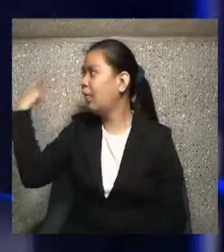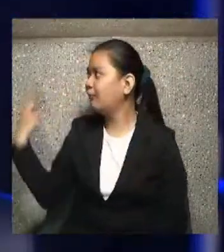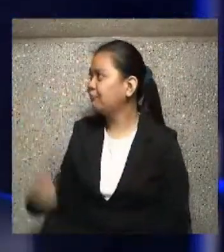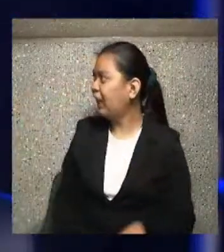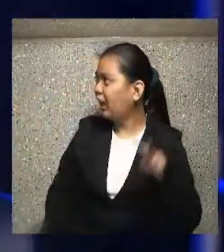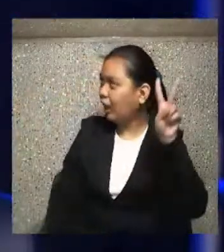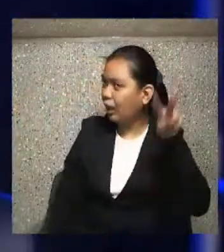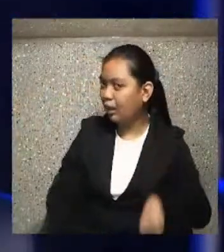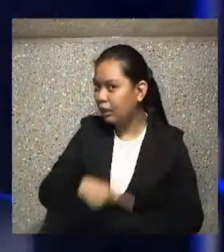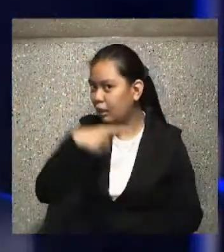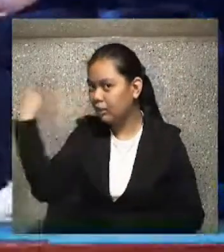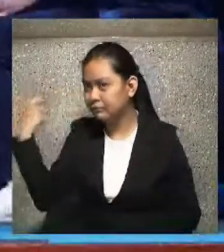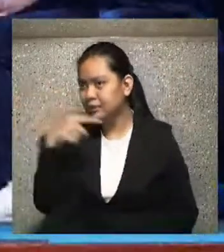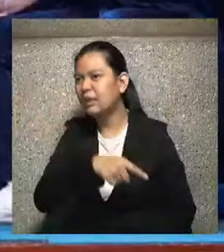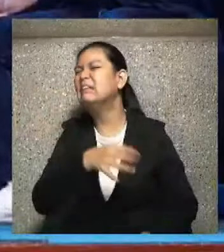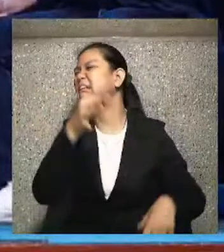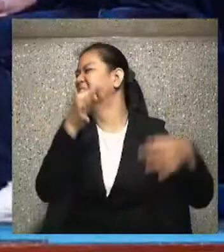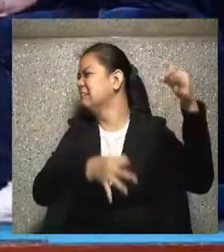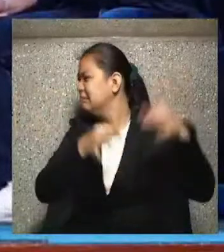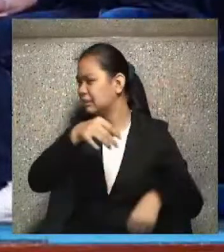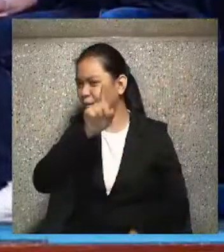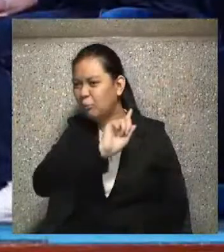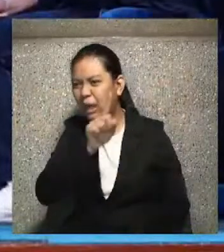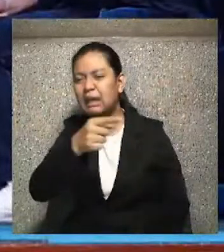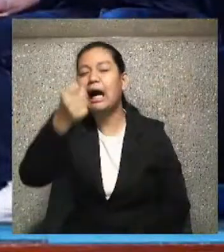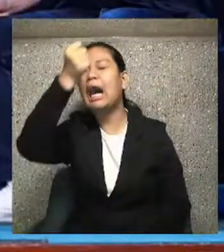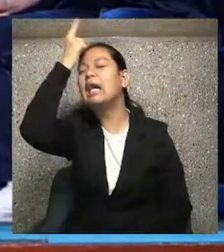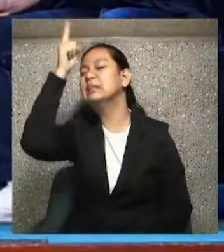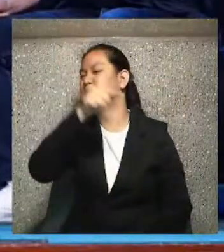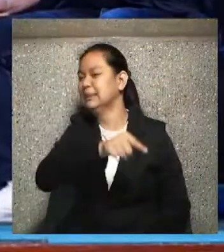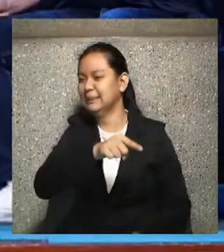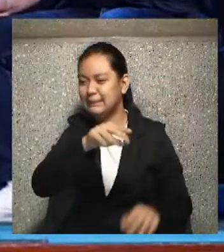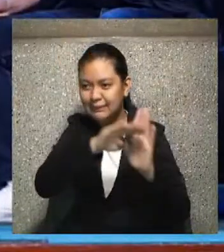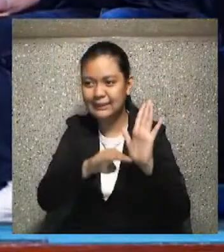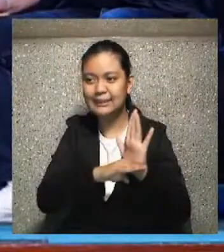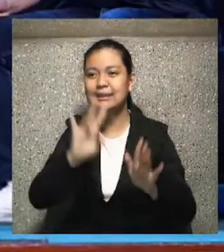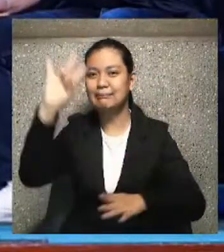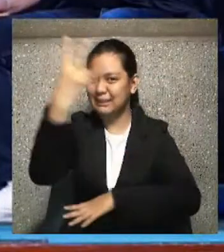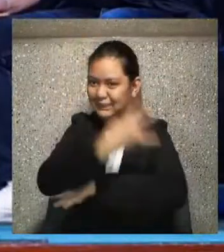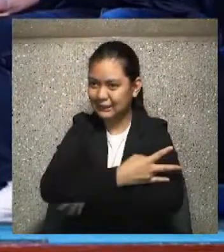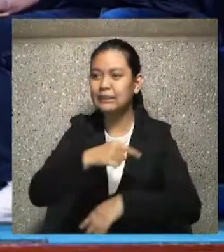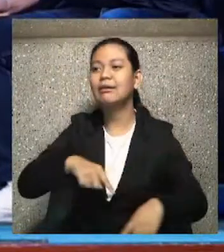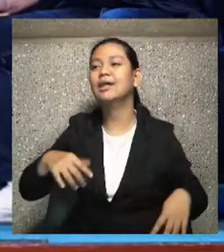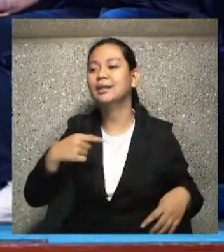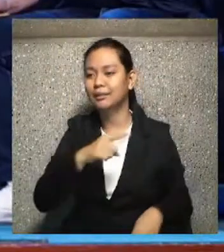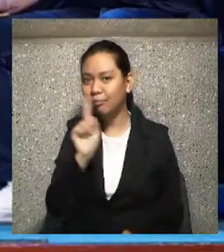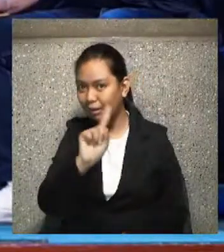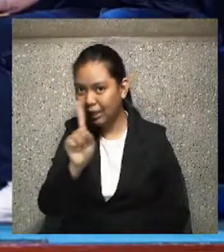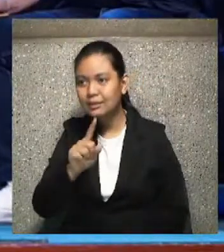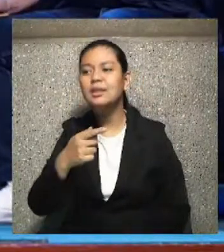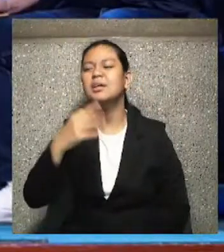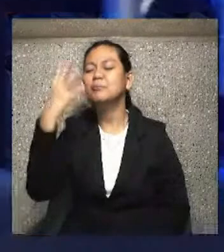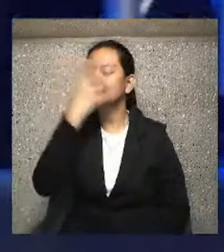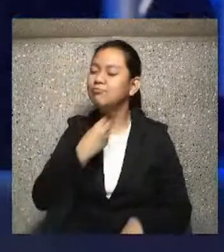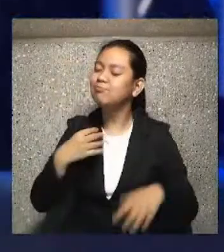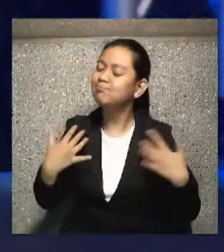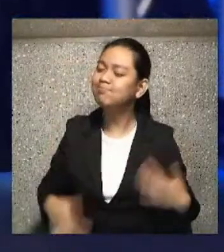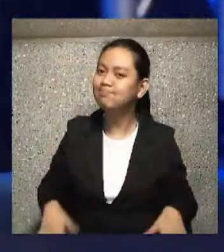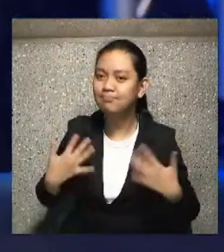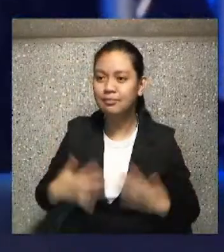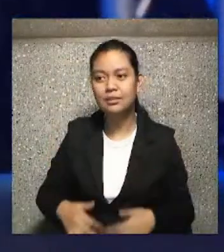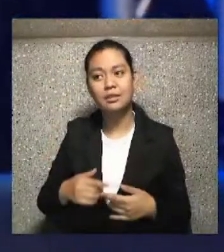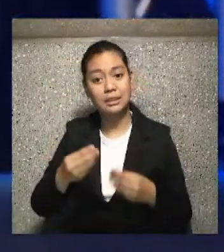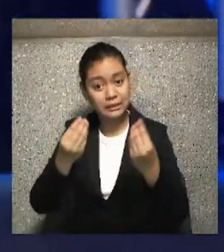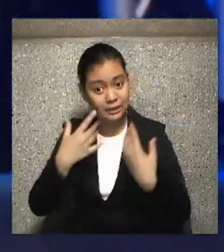That's really good. That was really good. You got that? Seven days? Powerful. That's a very practical. Thank you for that practical approach